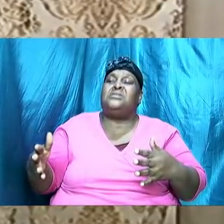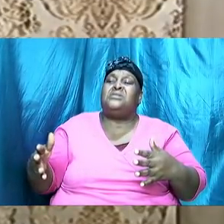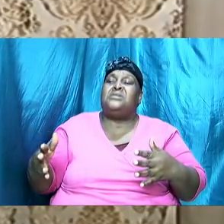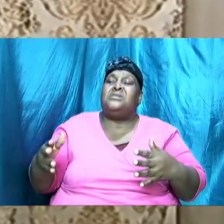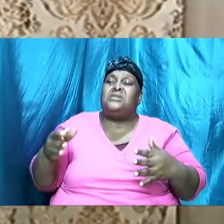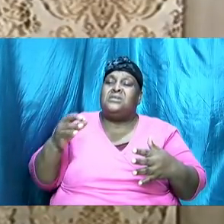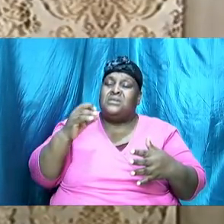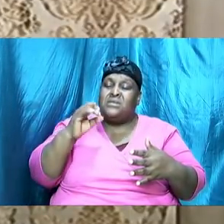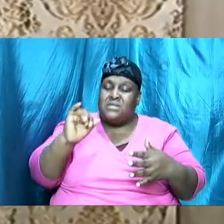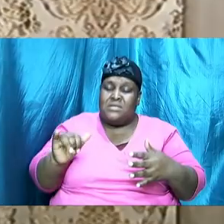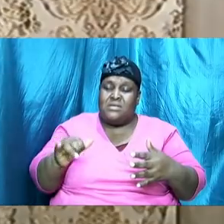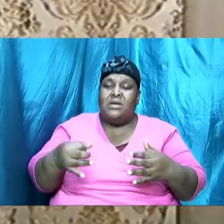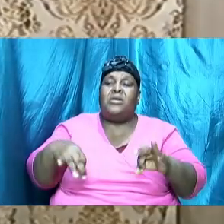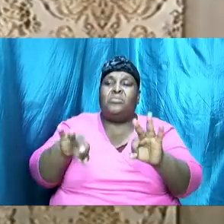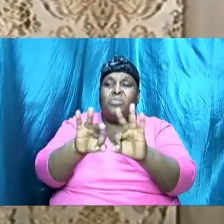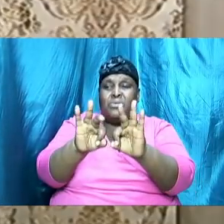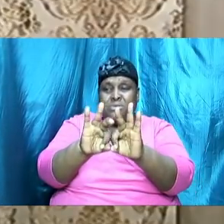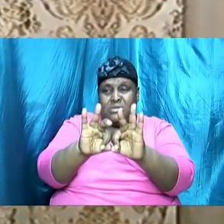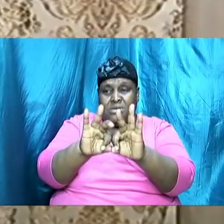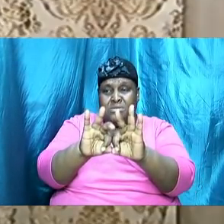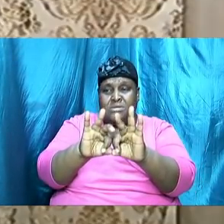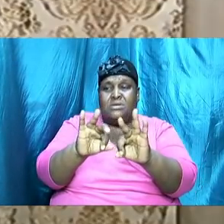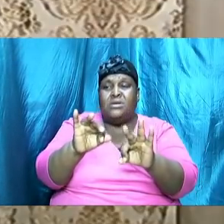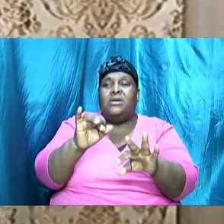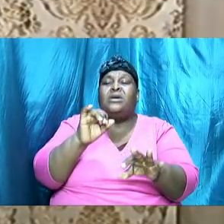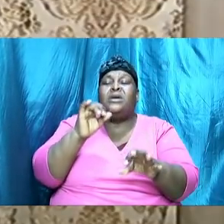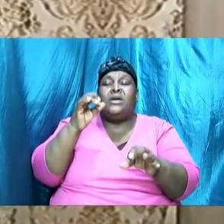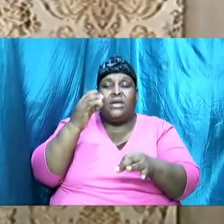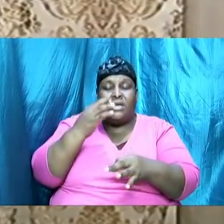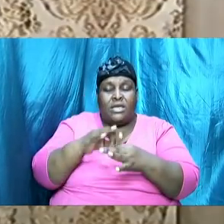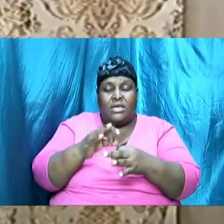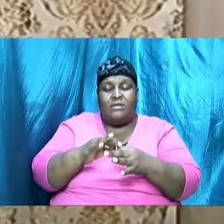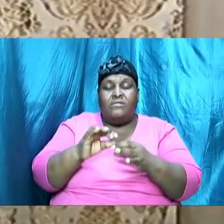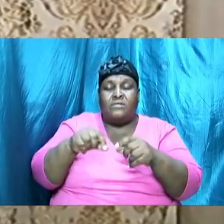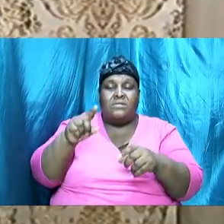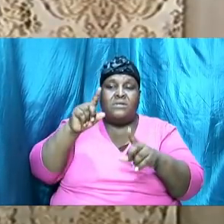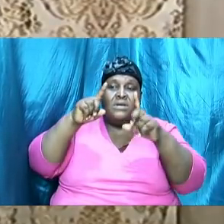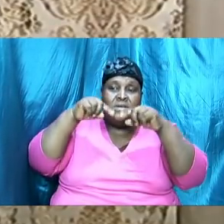that are key if we are going to have successful,